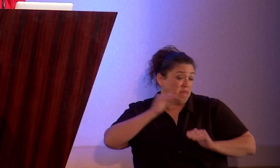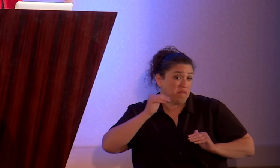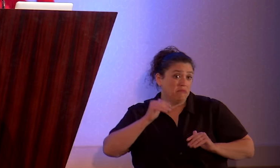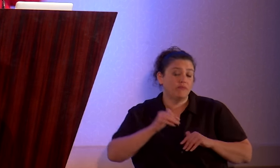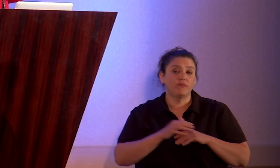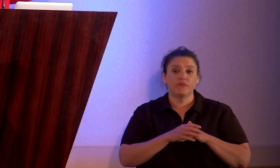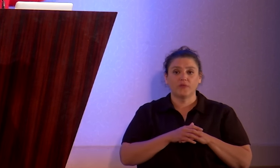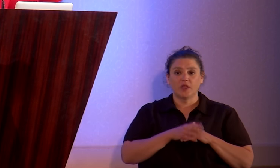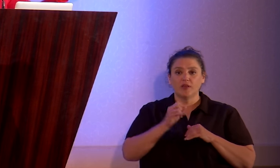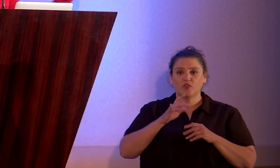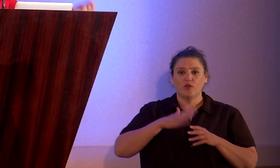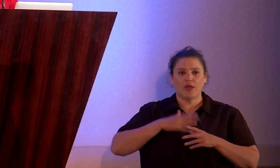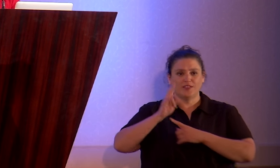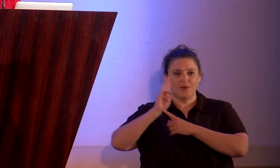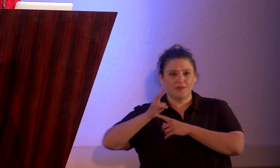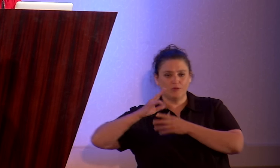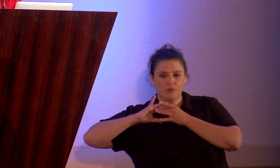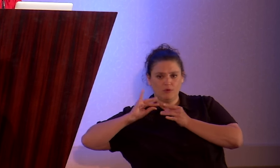Okay, so that's a two-minute drill.